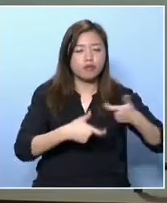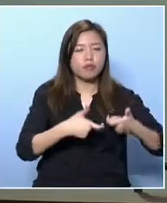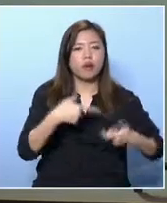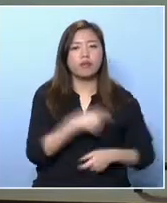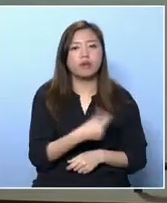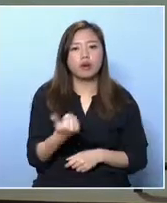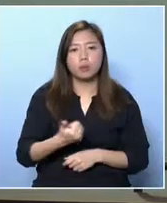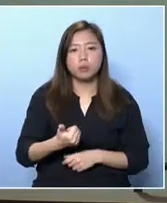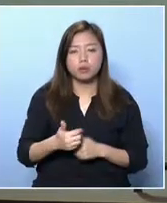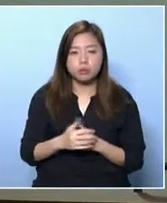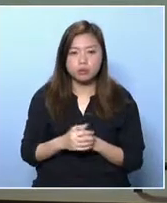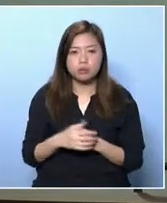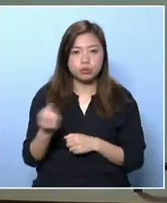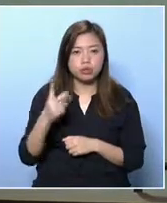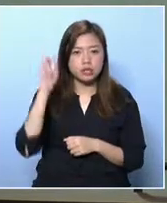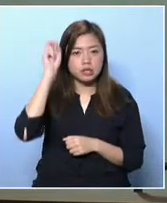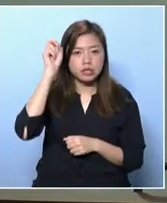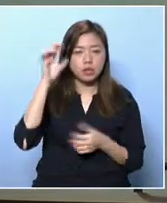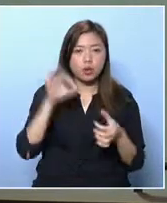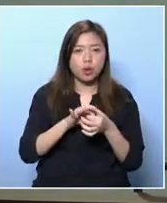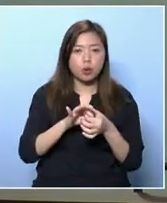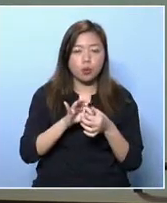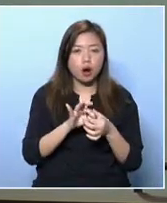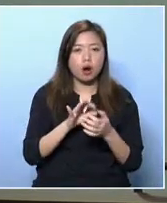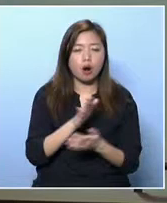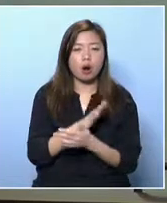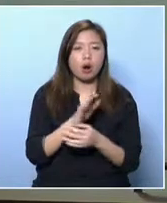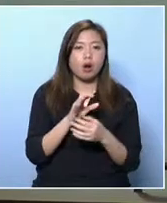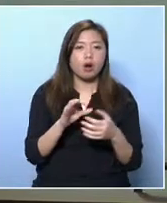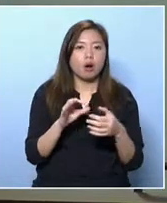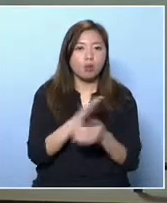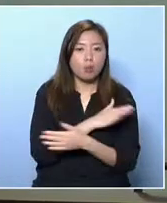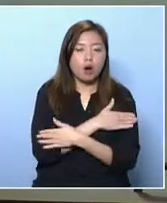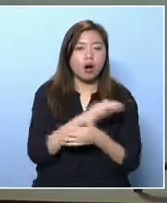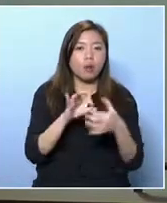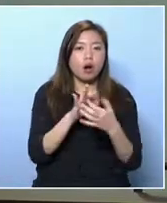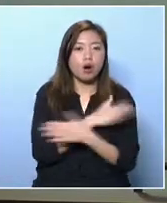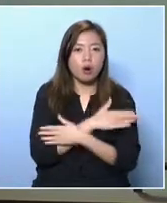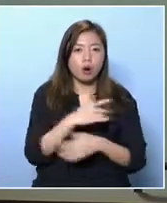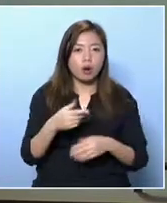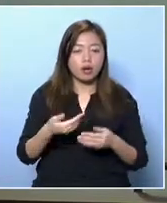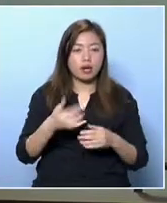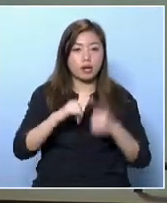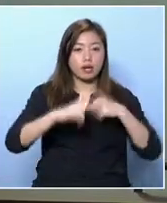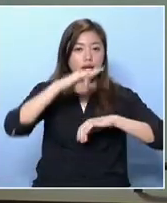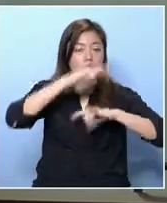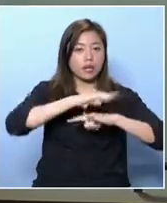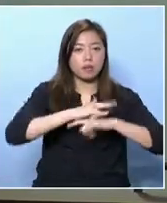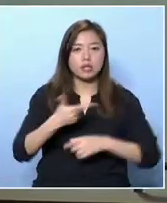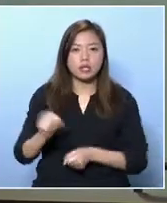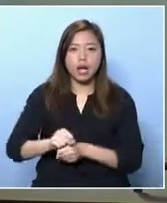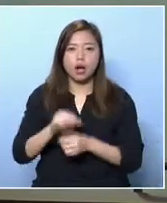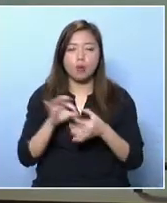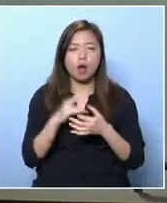as source without adding the financial burden of these families. And also under the